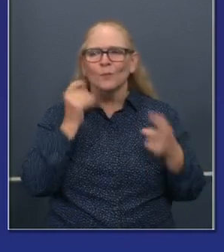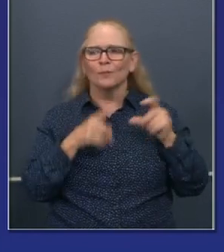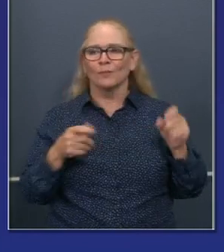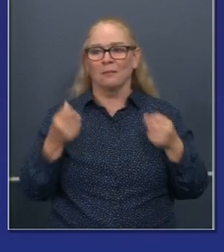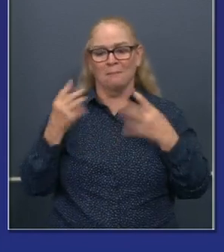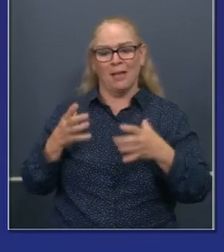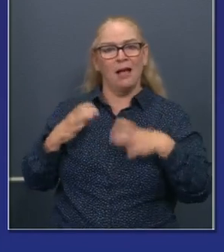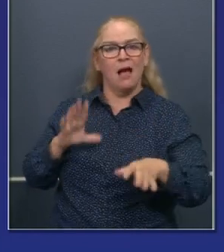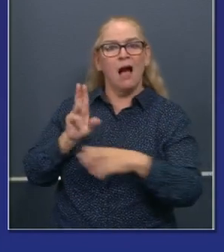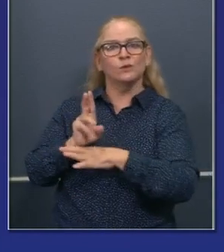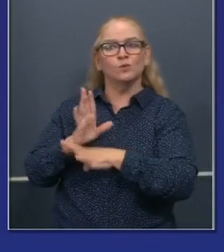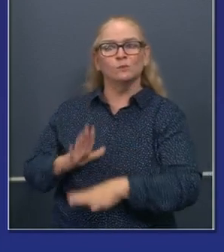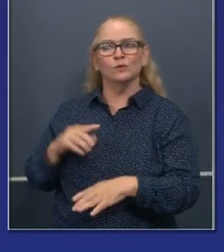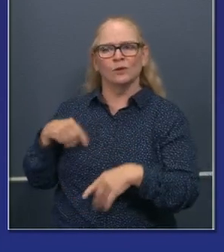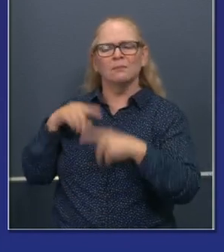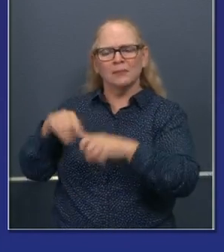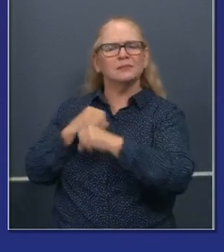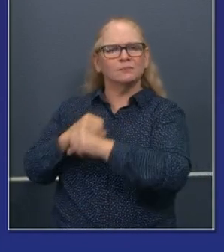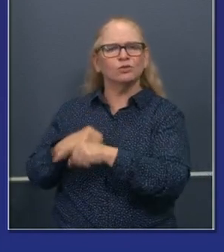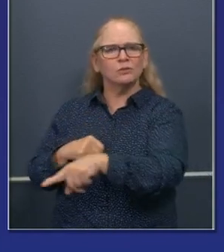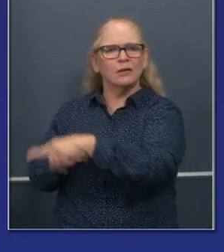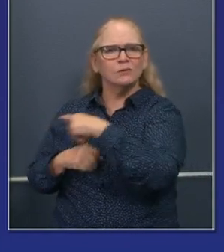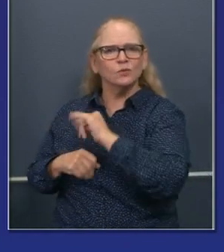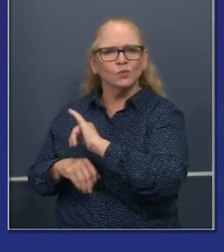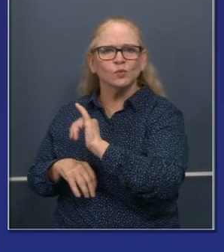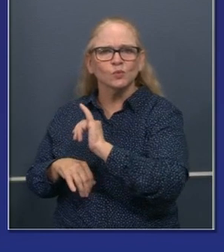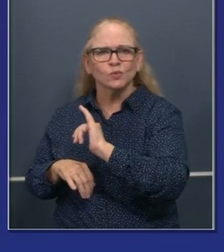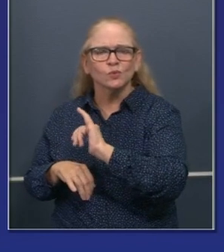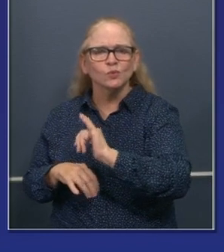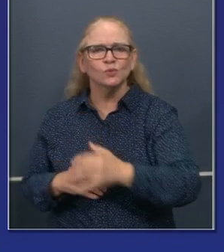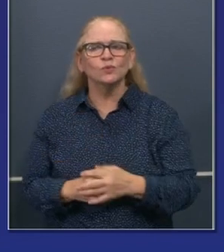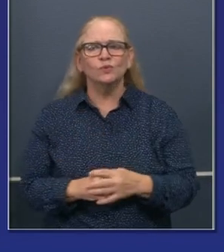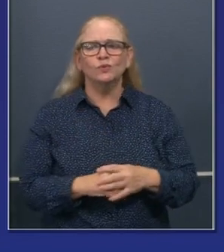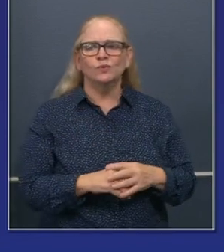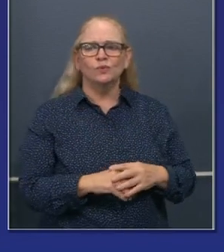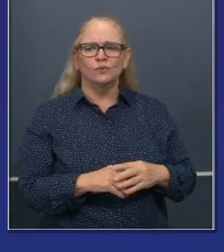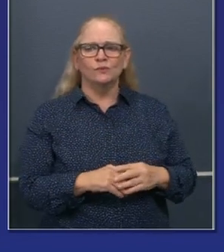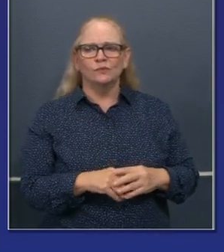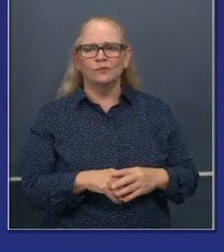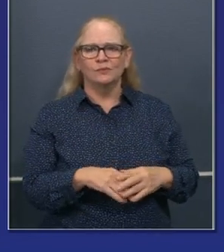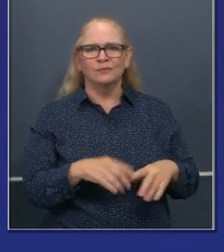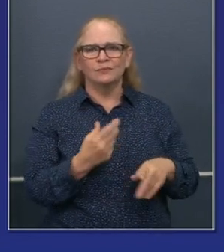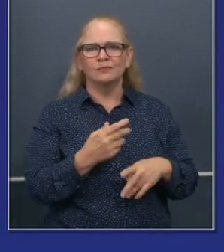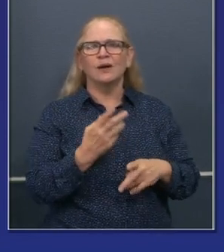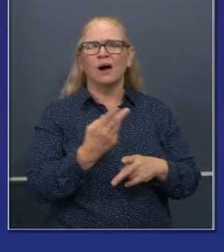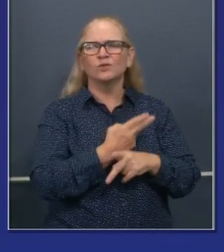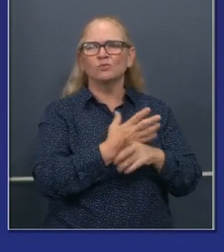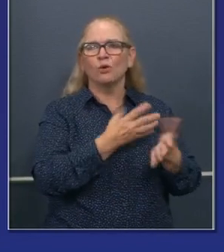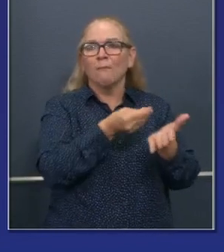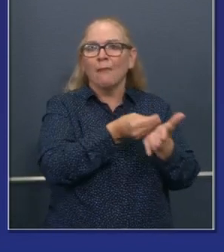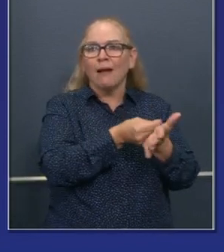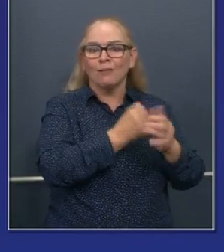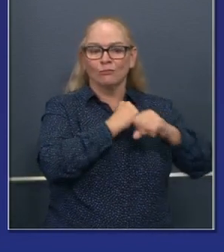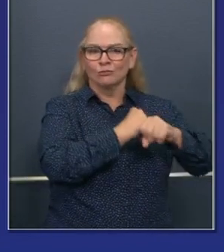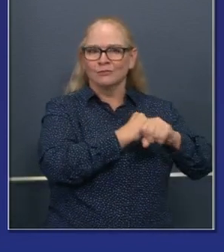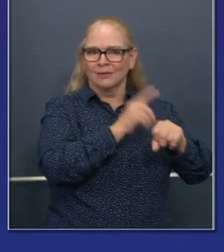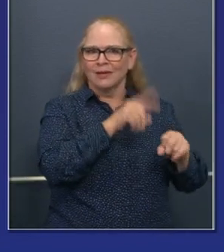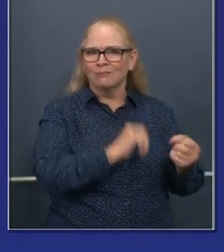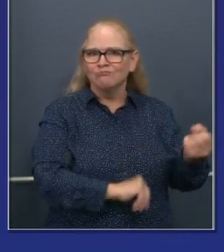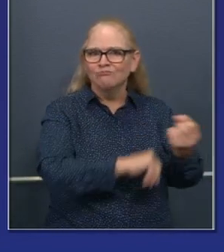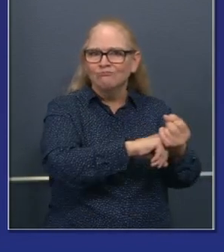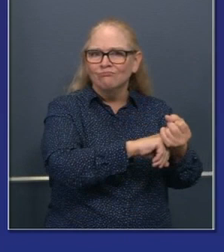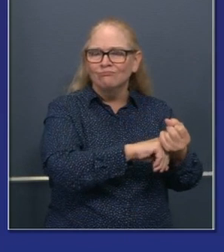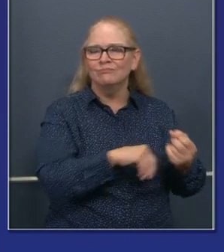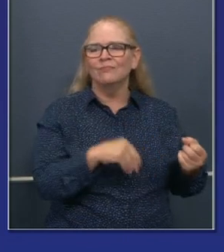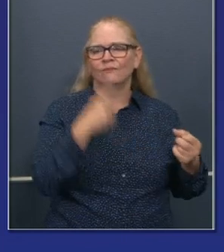uh, we introduced earlier this year, consumer financial protection bureau, California can lead in this space. Uh, and